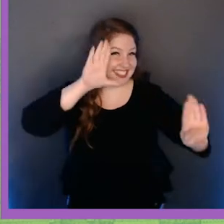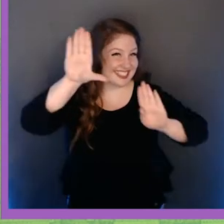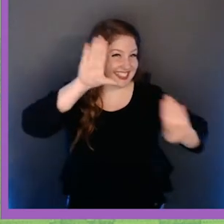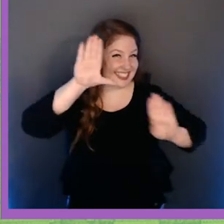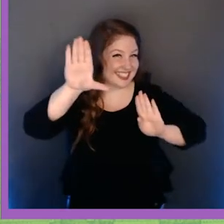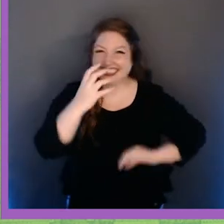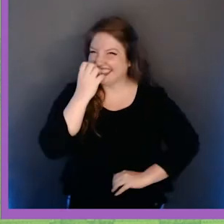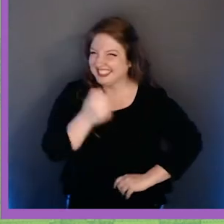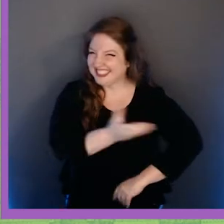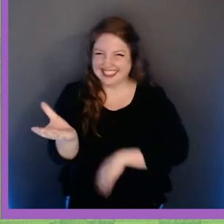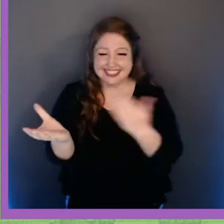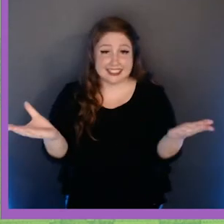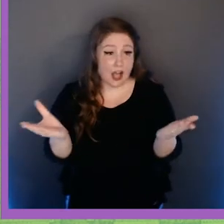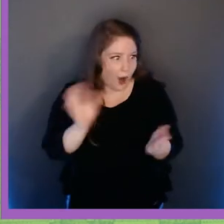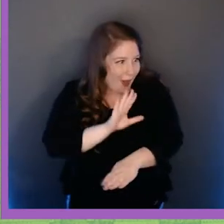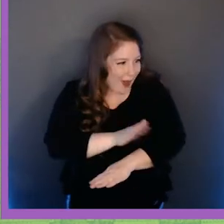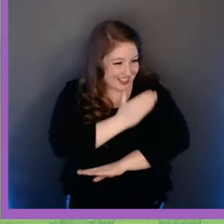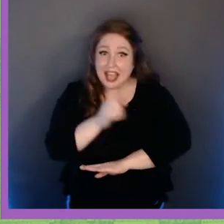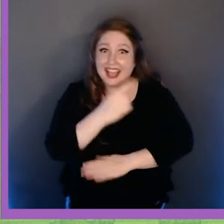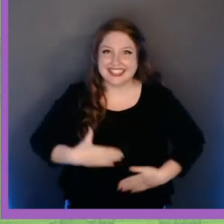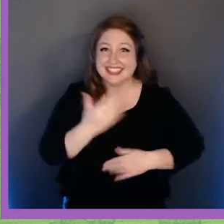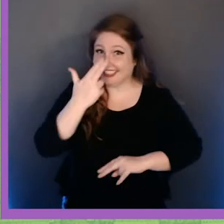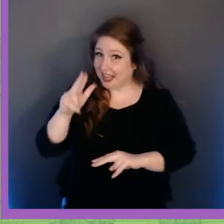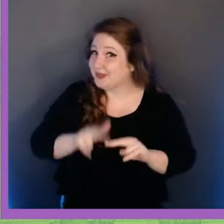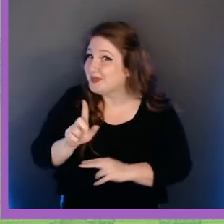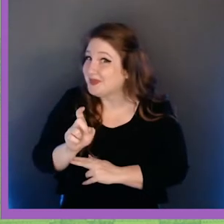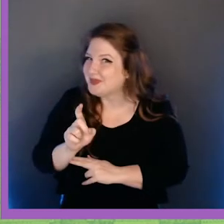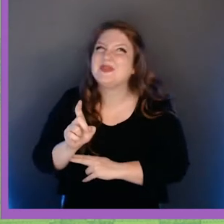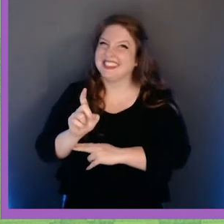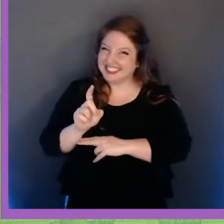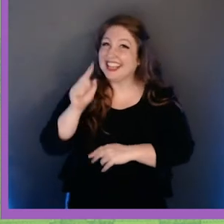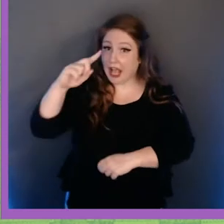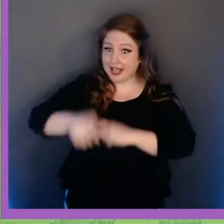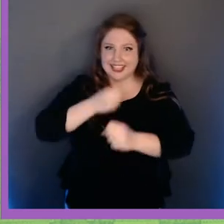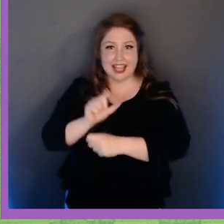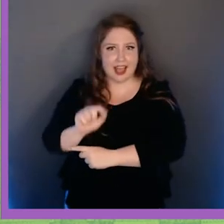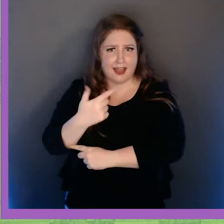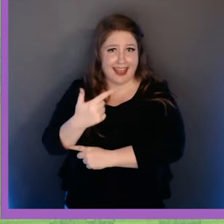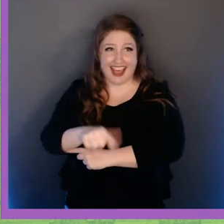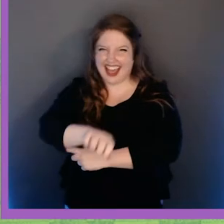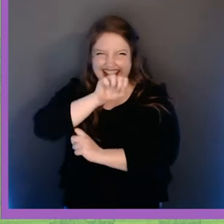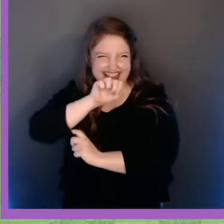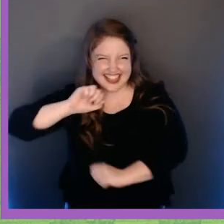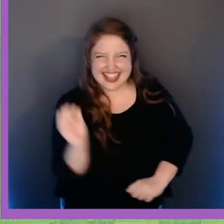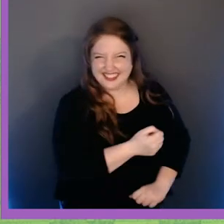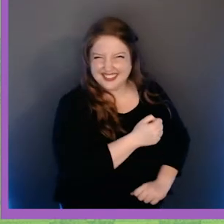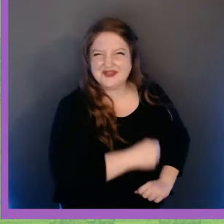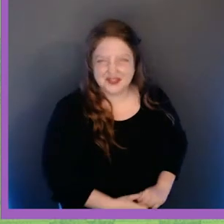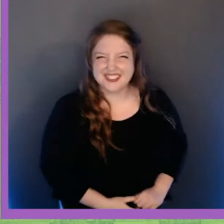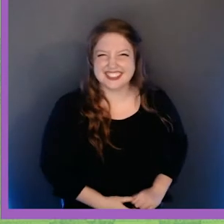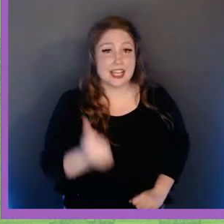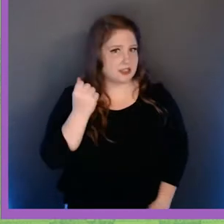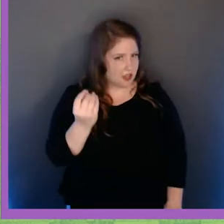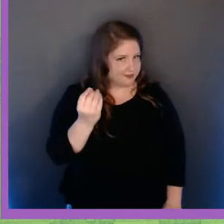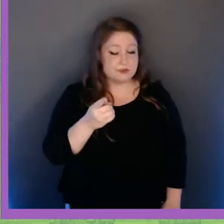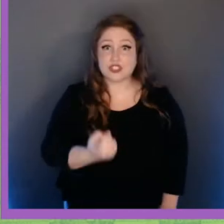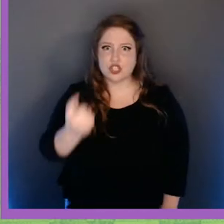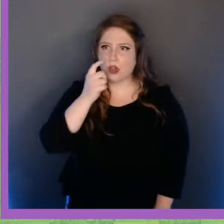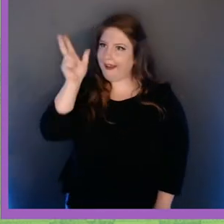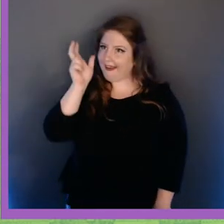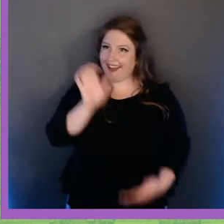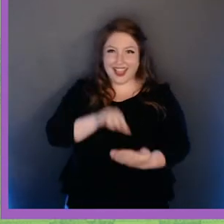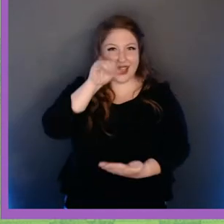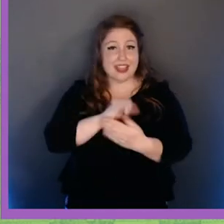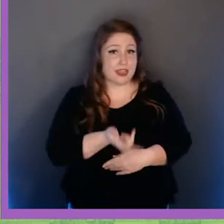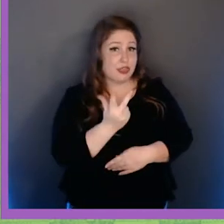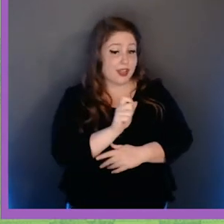Hello darlings! Are we having fun with the cicada song for 2021? Love it! So you